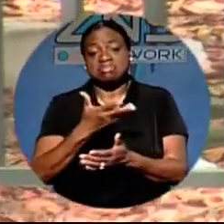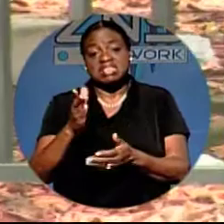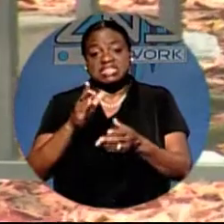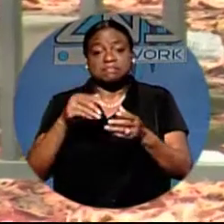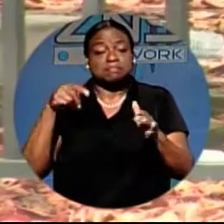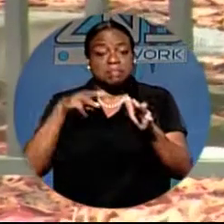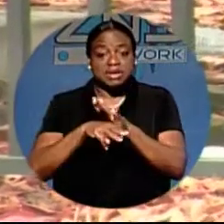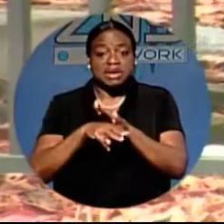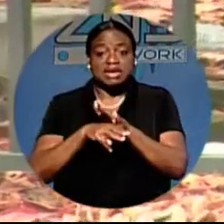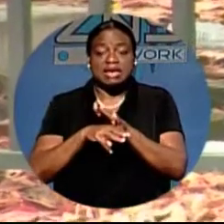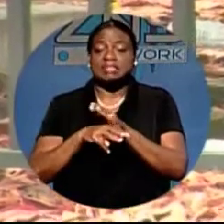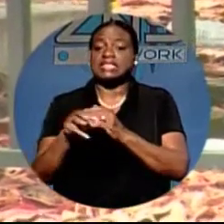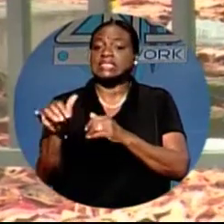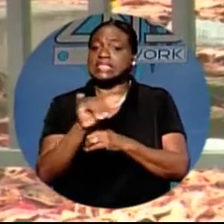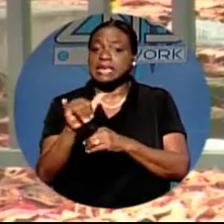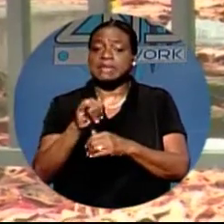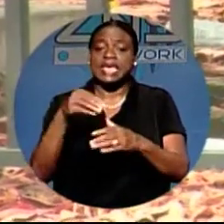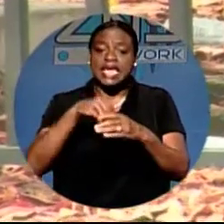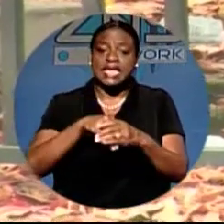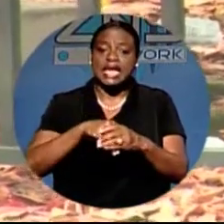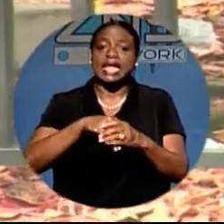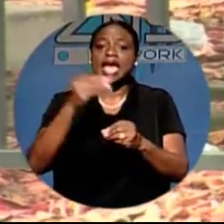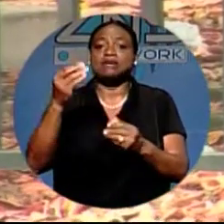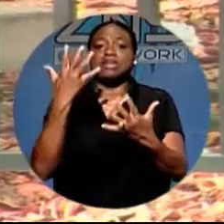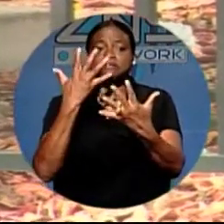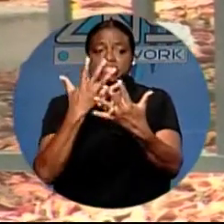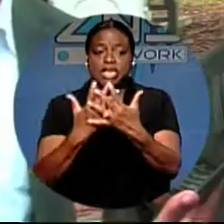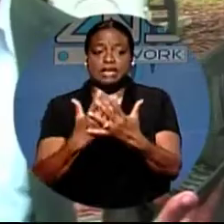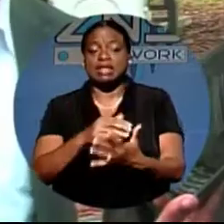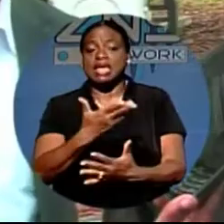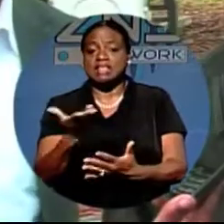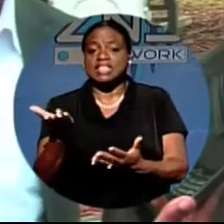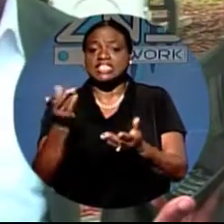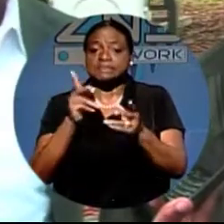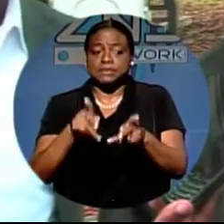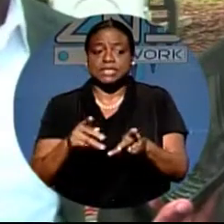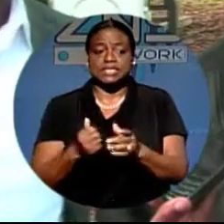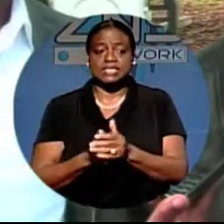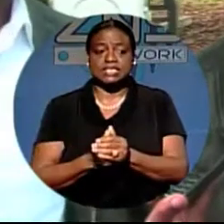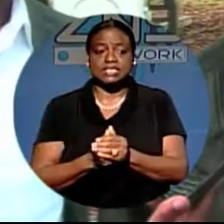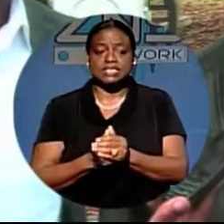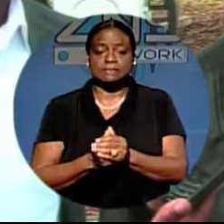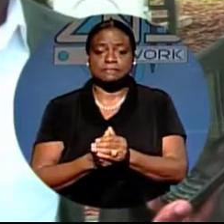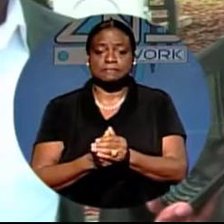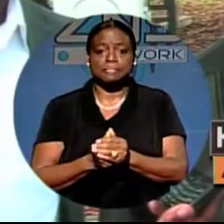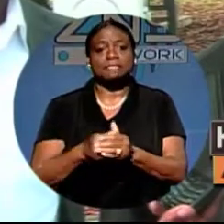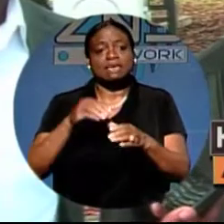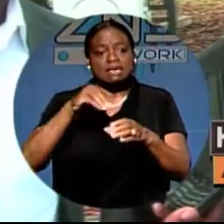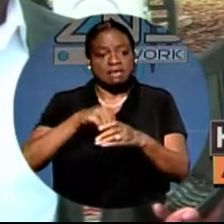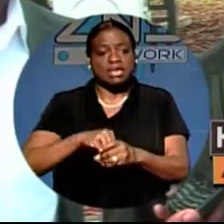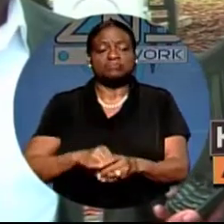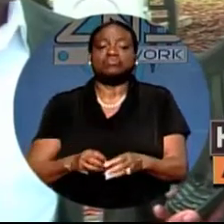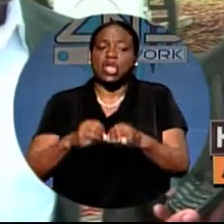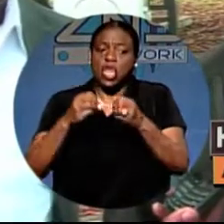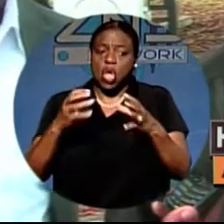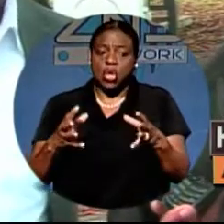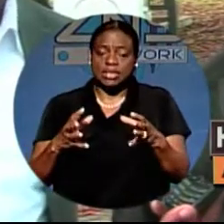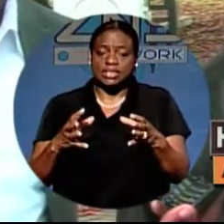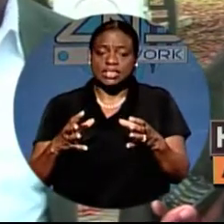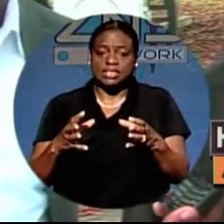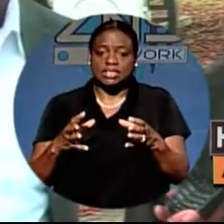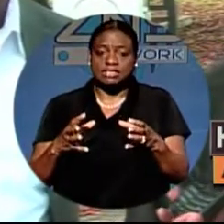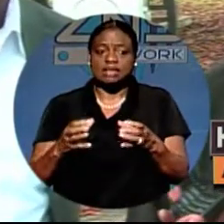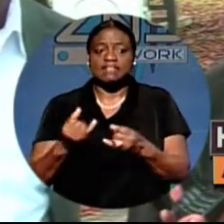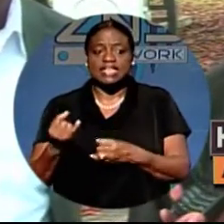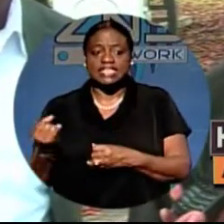those in and out of the criminal justice system. In a lot of instances, and I don't speak with specific reference to this, but in a lot